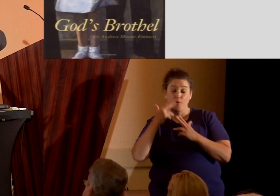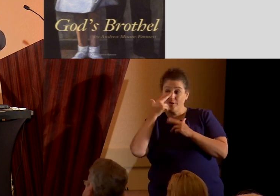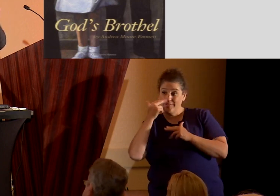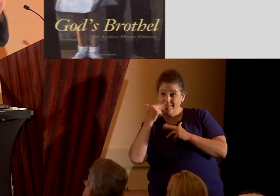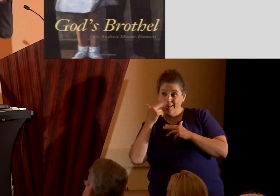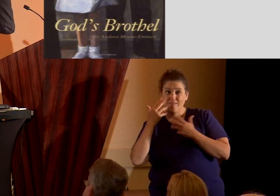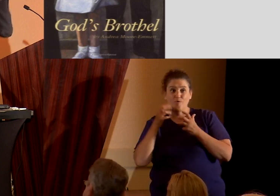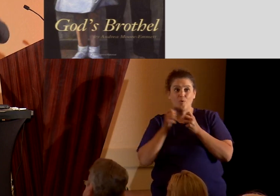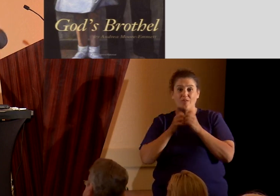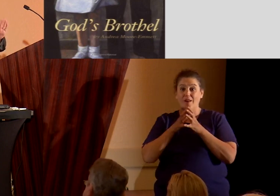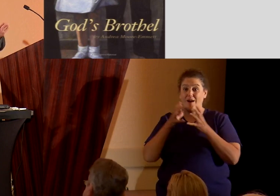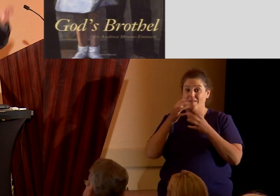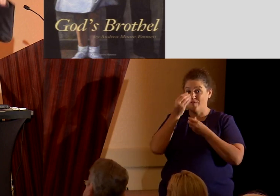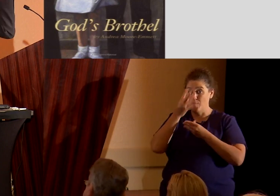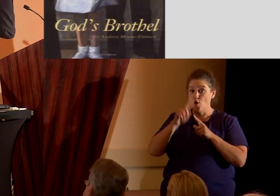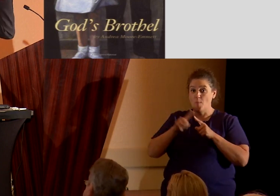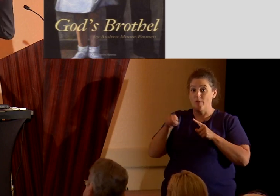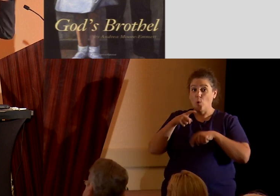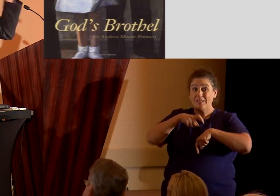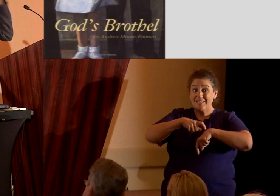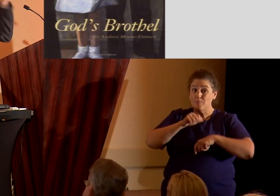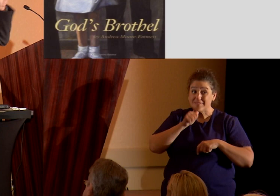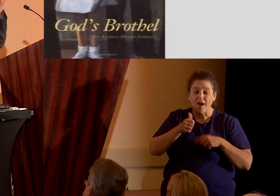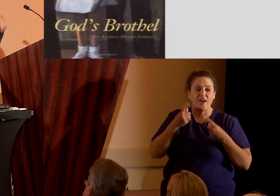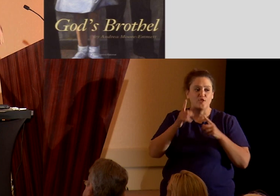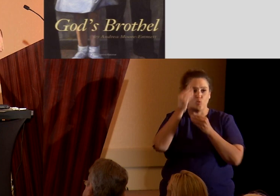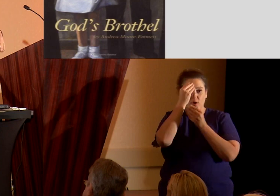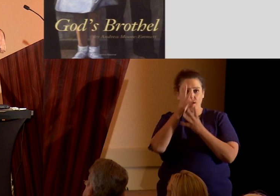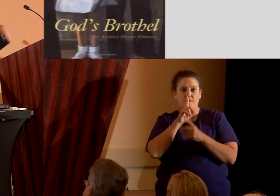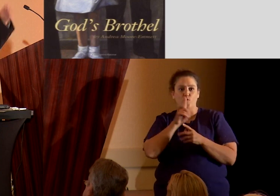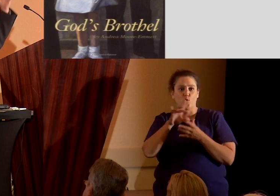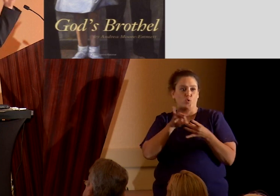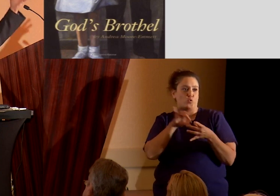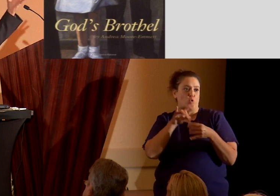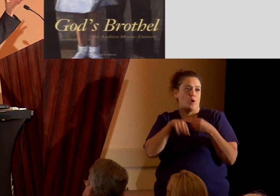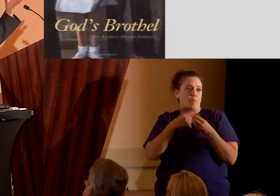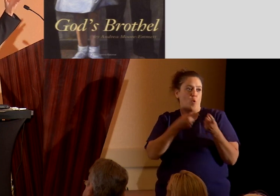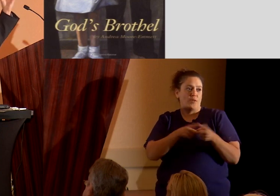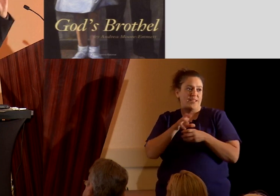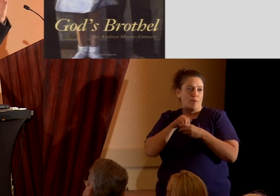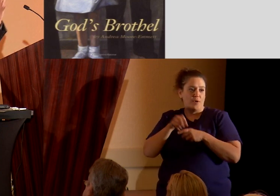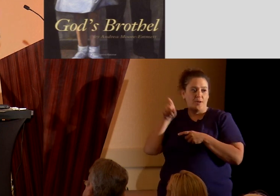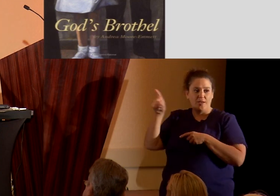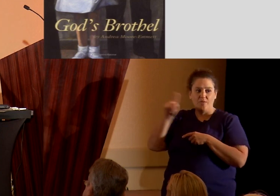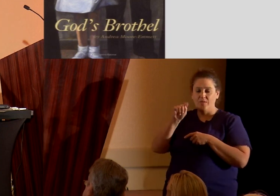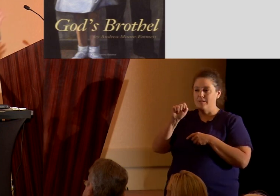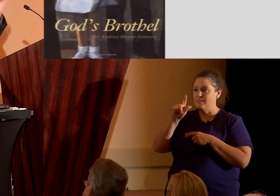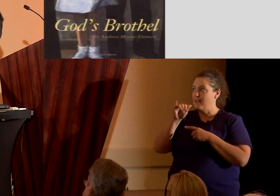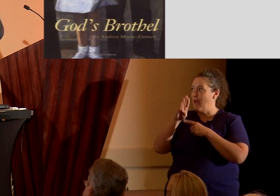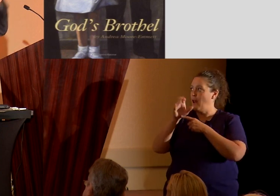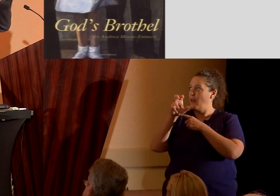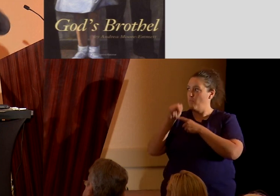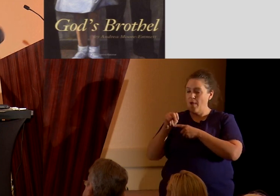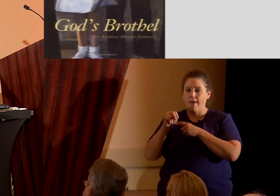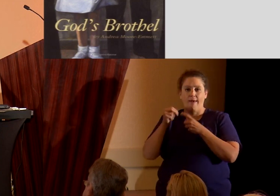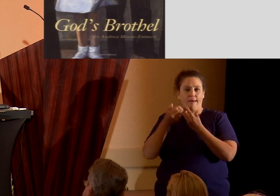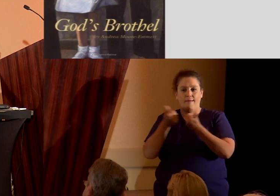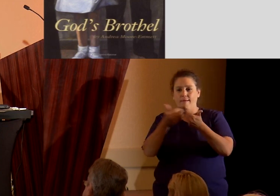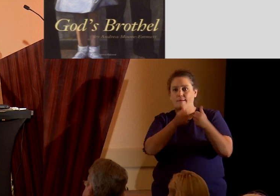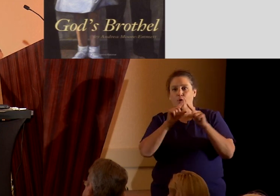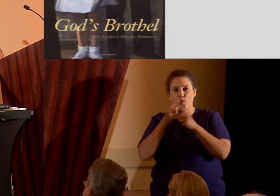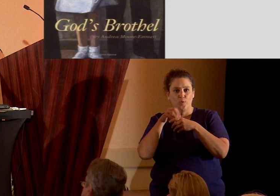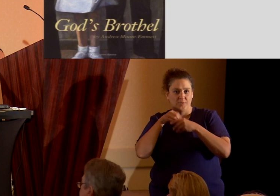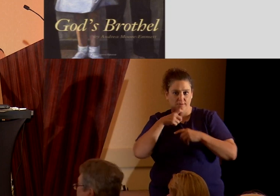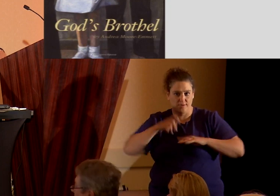chock-full of information, but the only time it's not is when I'm giving the real story of what's happening in these fundamentalist Taliban compounds out in the desert